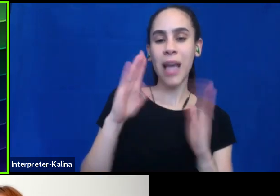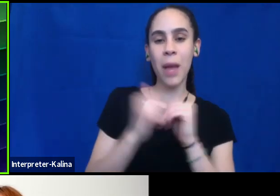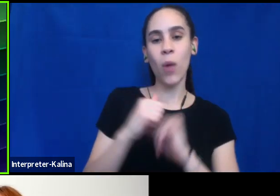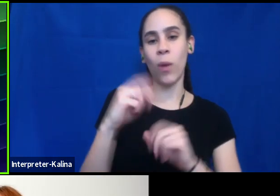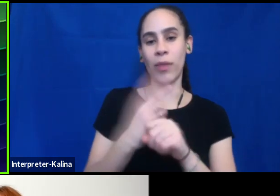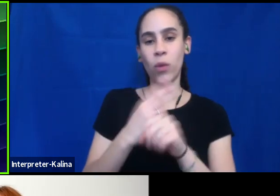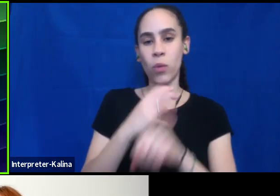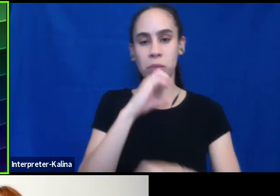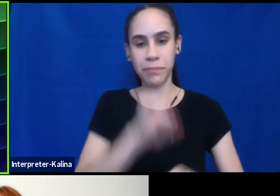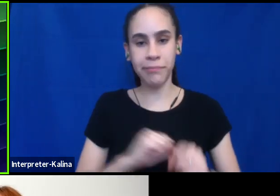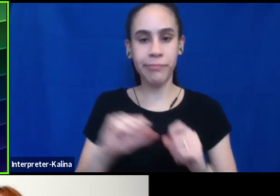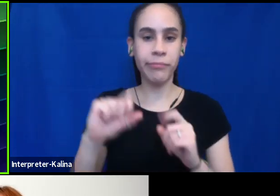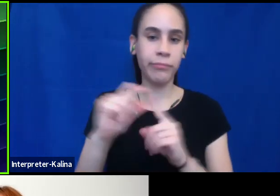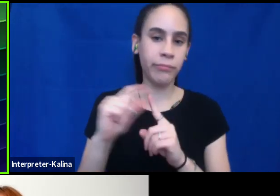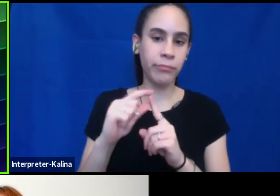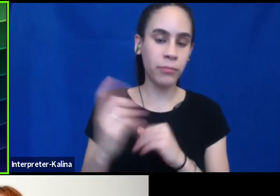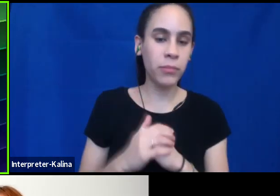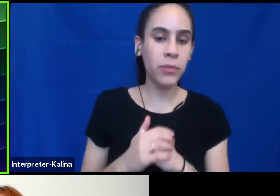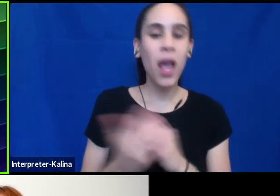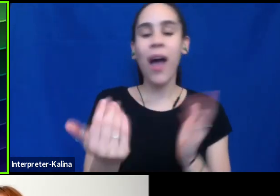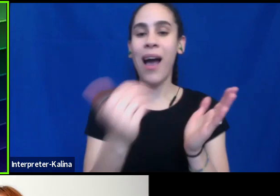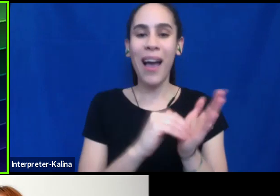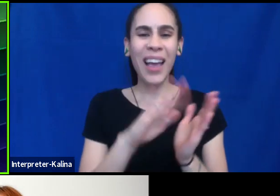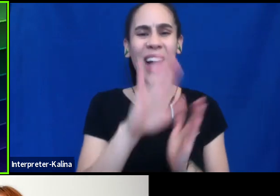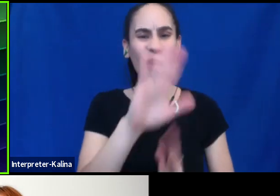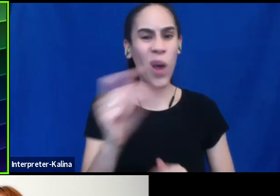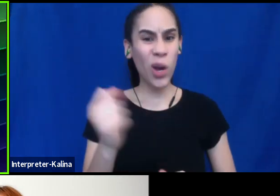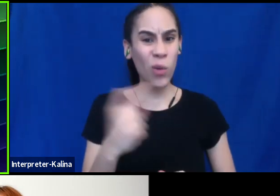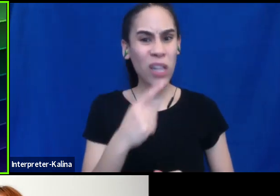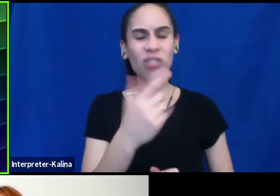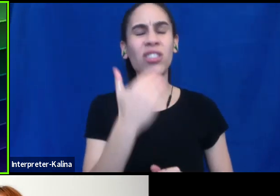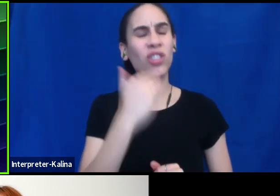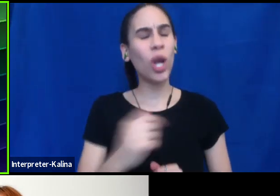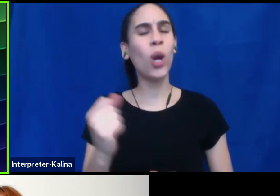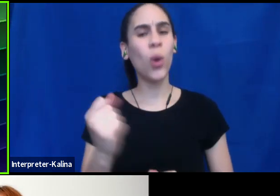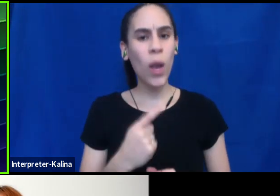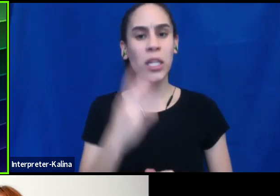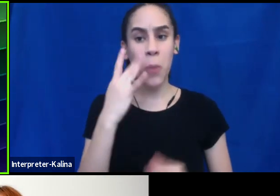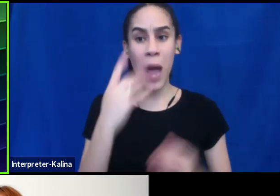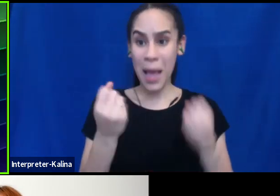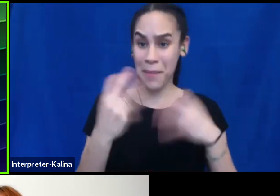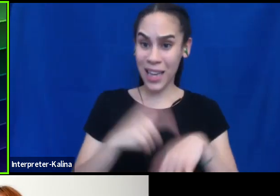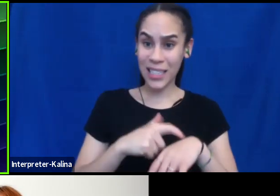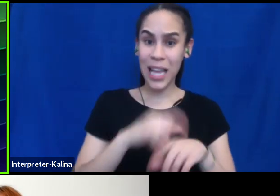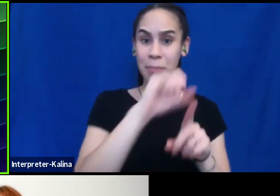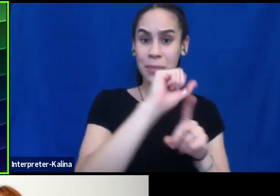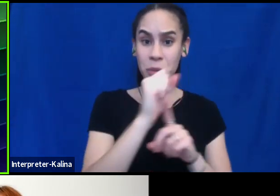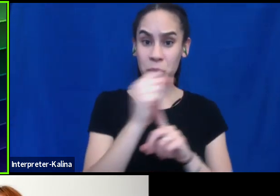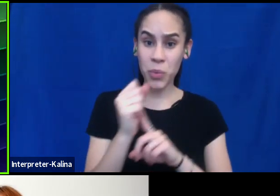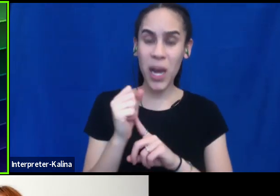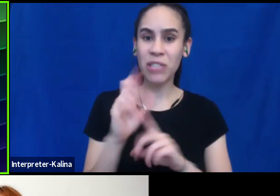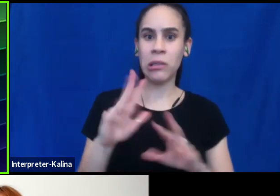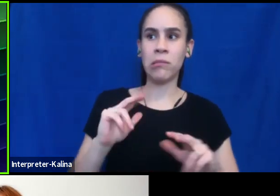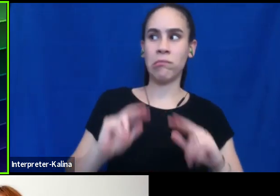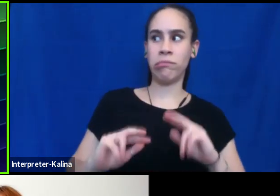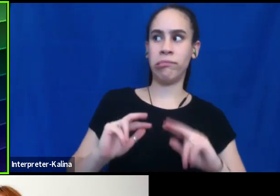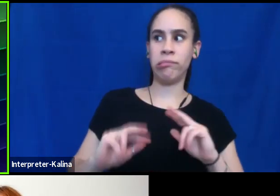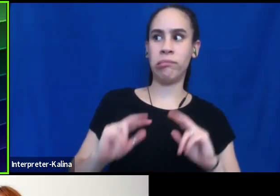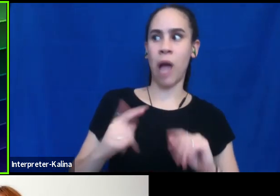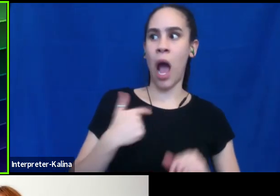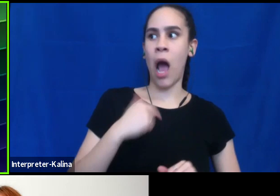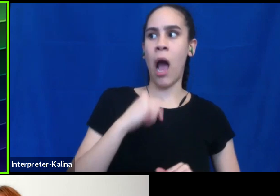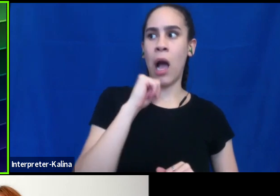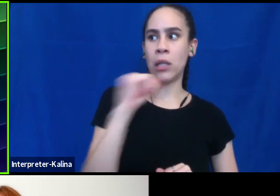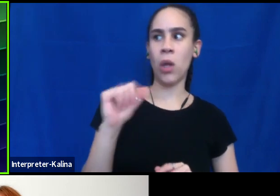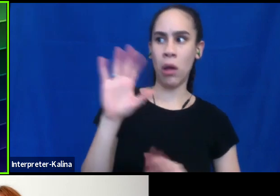but again, I mean, your, your question is such a good one because we were, we're often in situations where it's really awkward and we don't walk around asking people